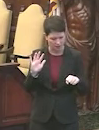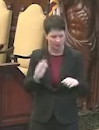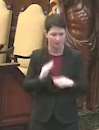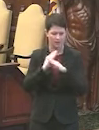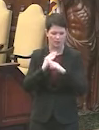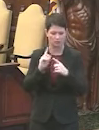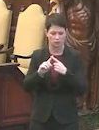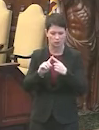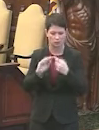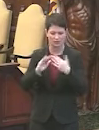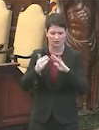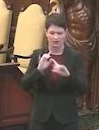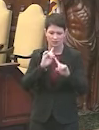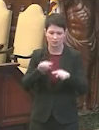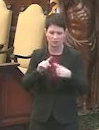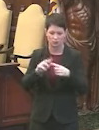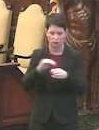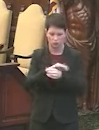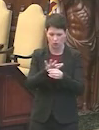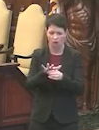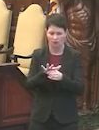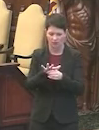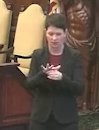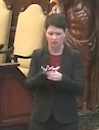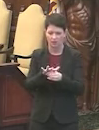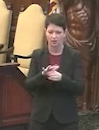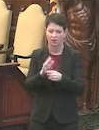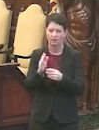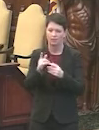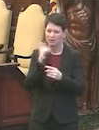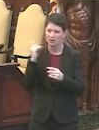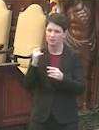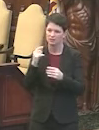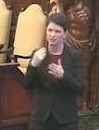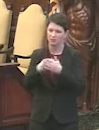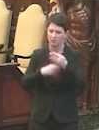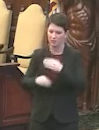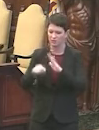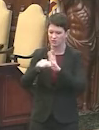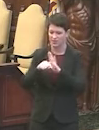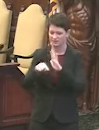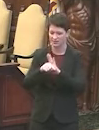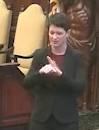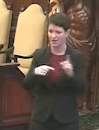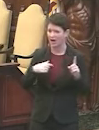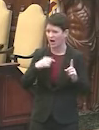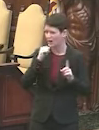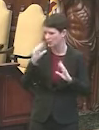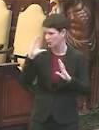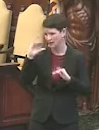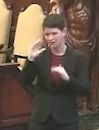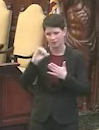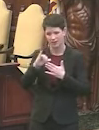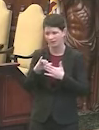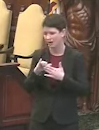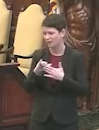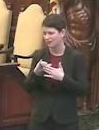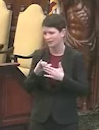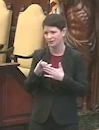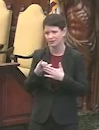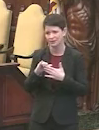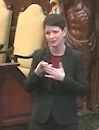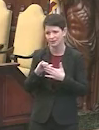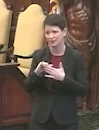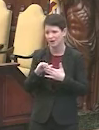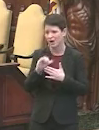to your, the city's response to COVID-19 in light of the budget deficit for 2022. I don't anticipate that. I, I, I